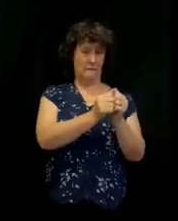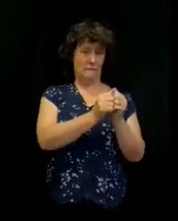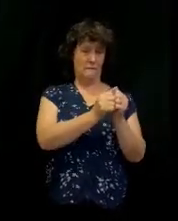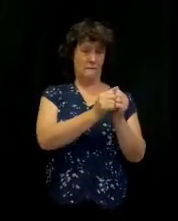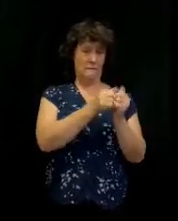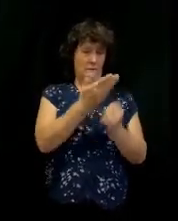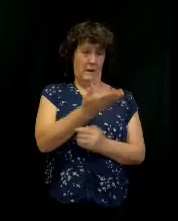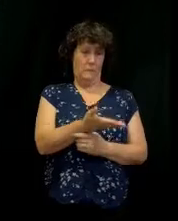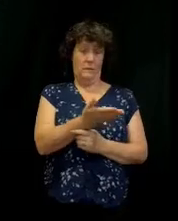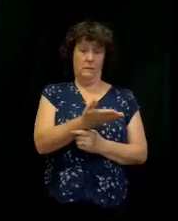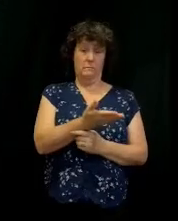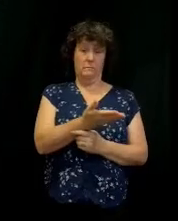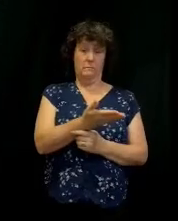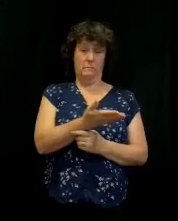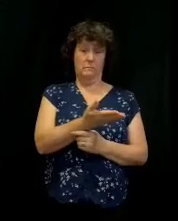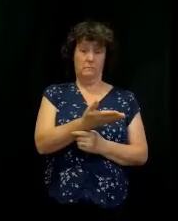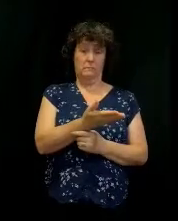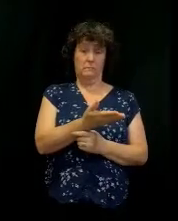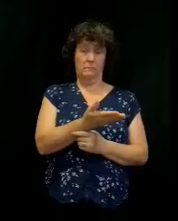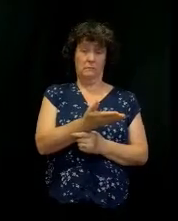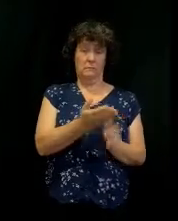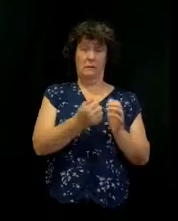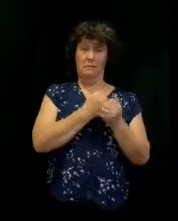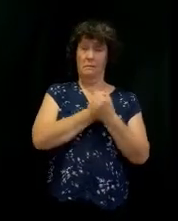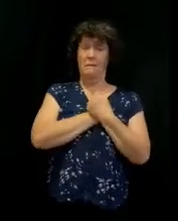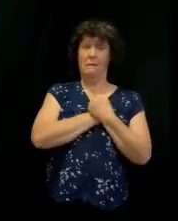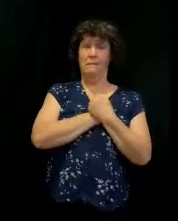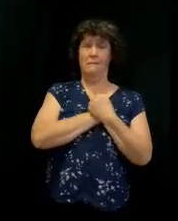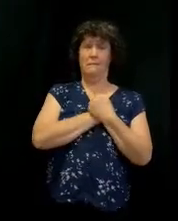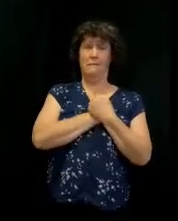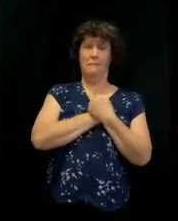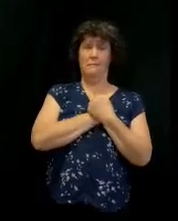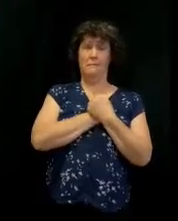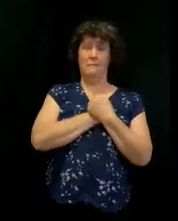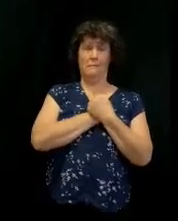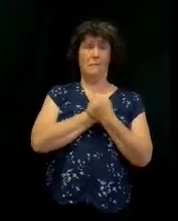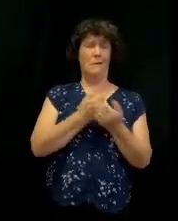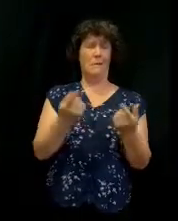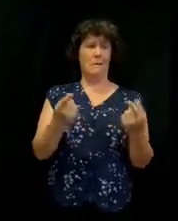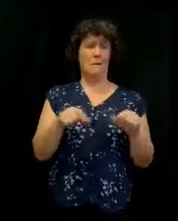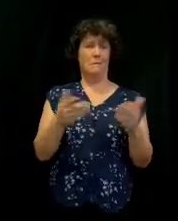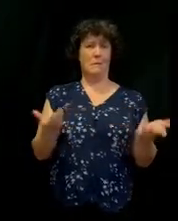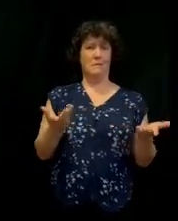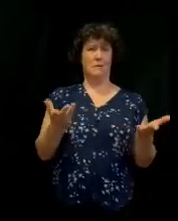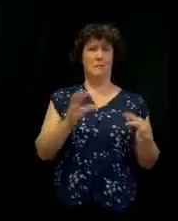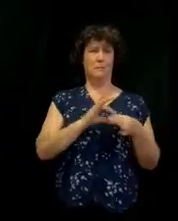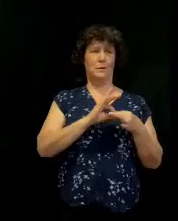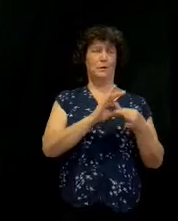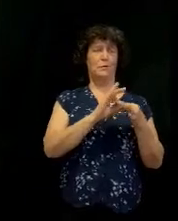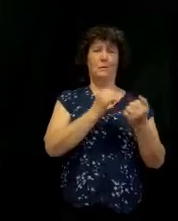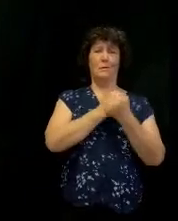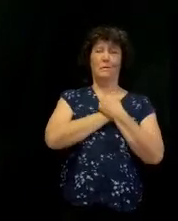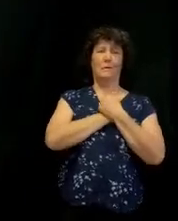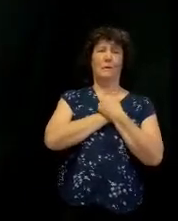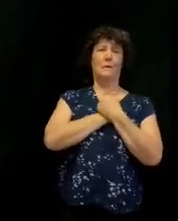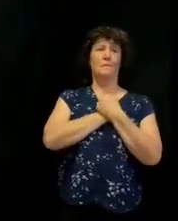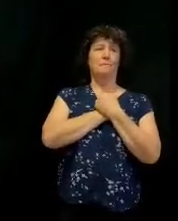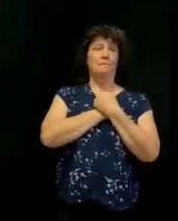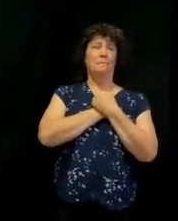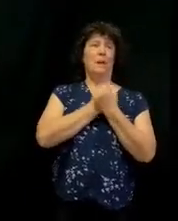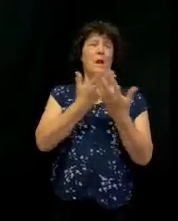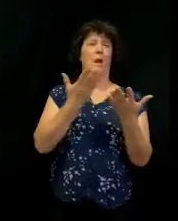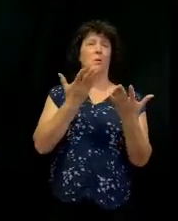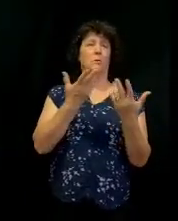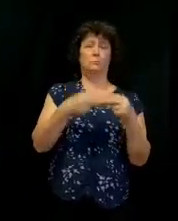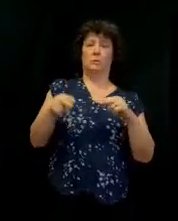there. You love. There's got to be love in a church. And we got that here. We got unity here. I'm not doing anything. don't. I'm just trying to